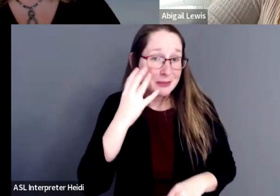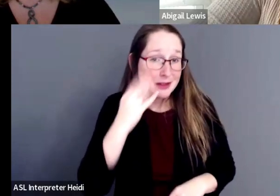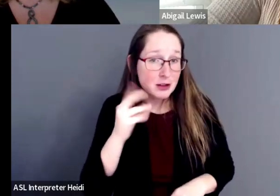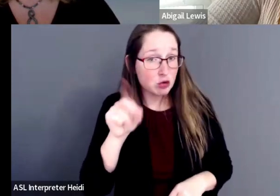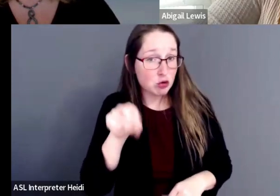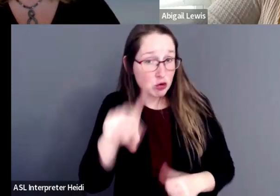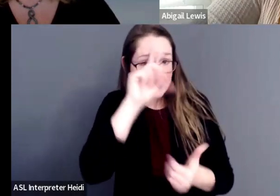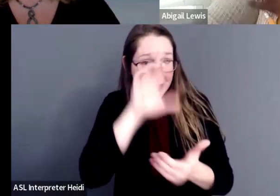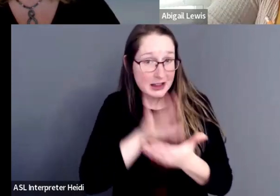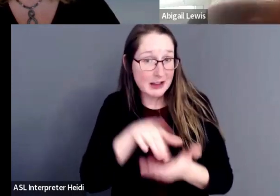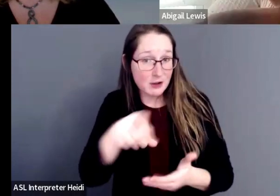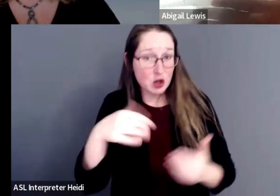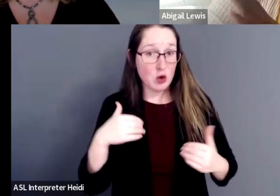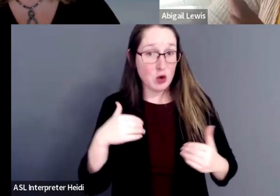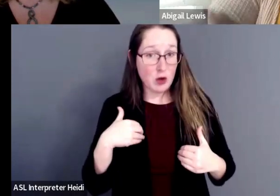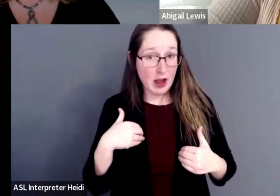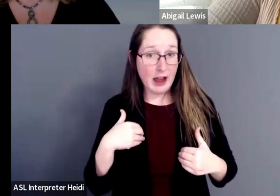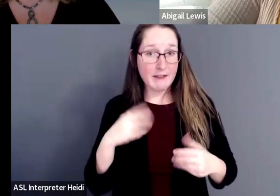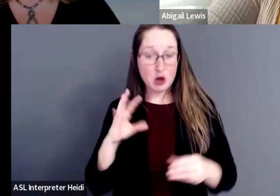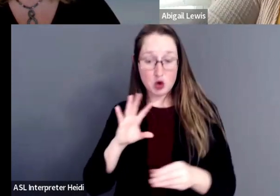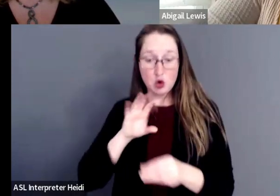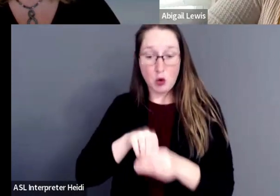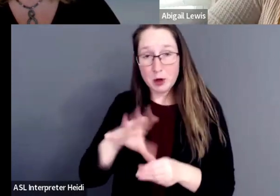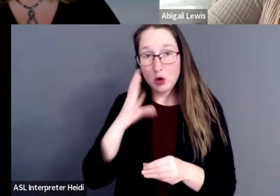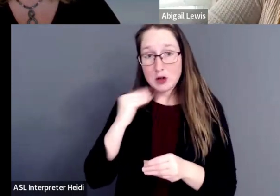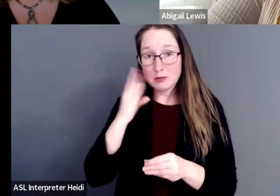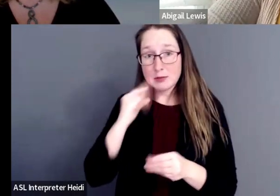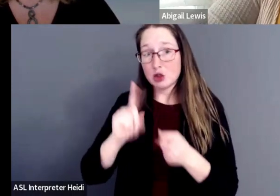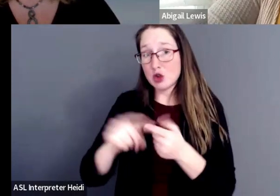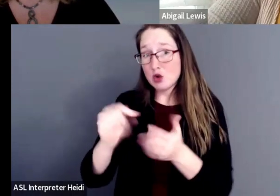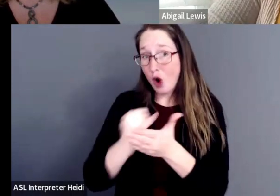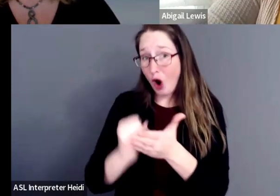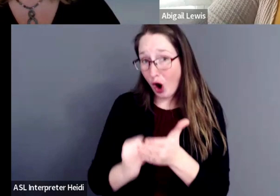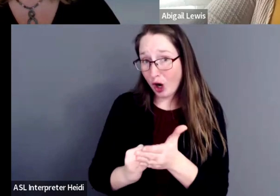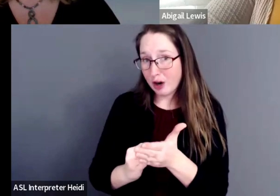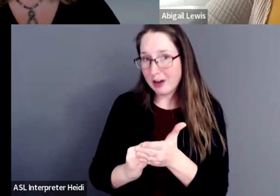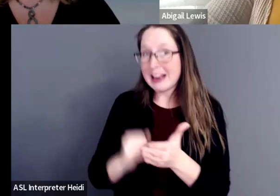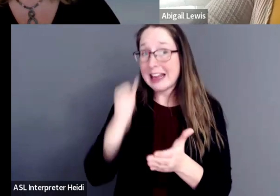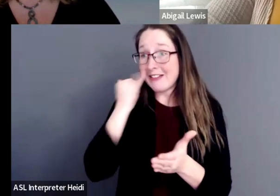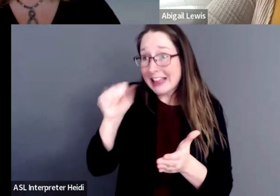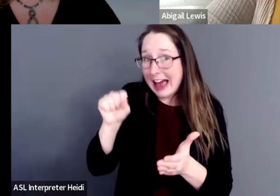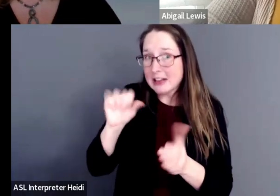you believe you have incorporated your experience into artwork? And it's still how?